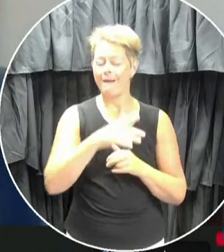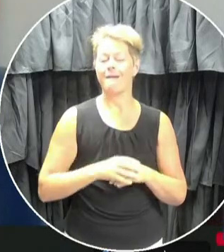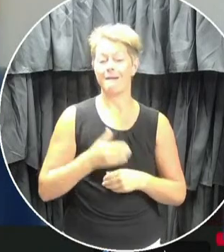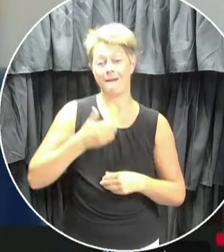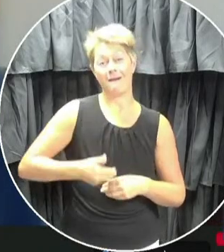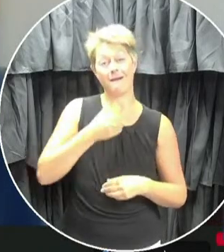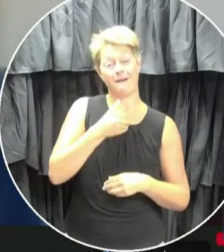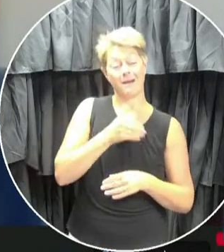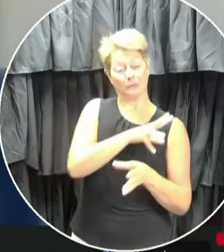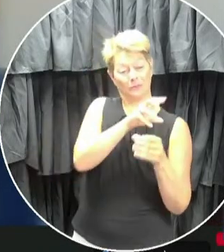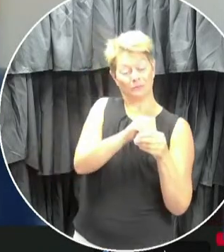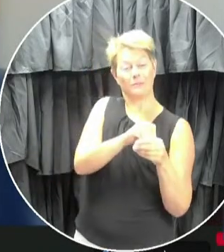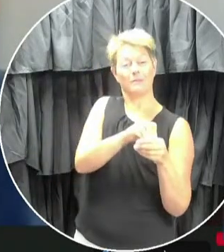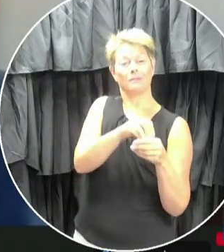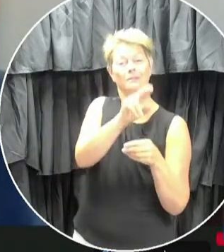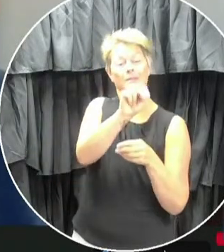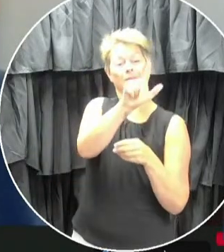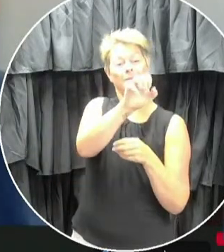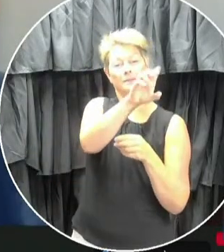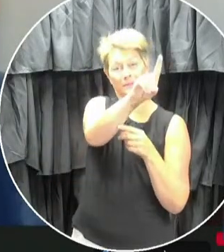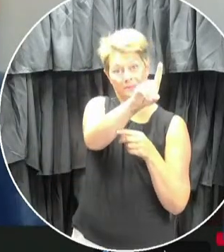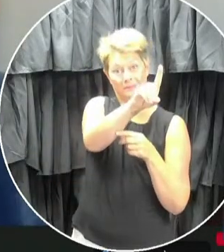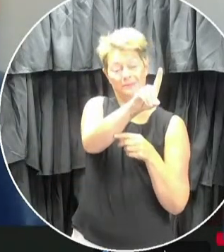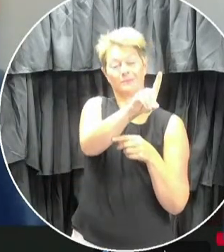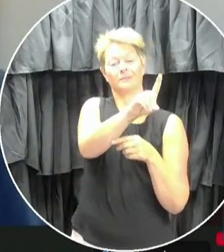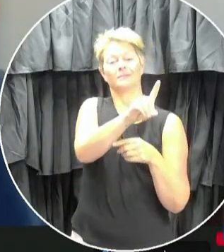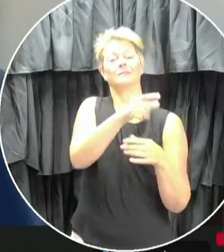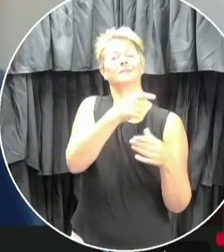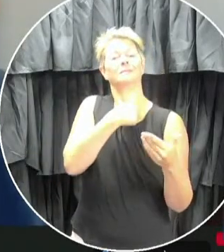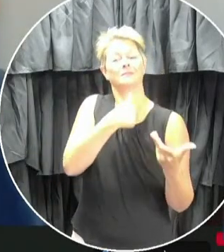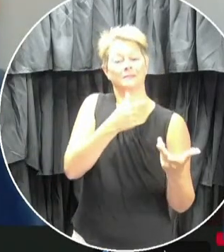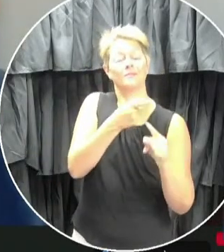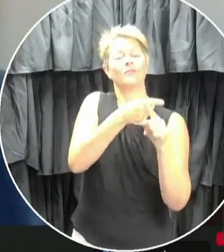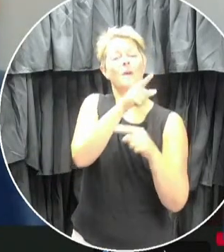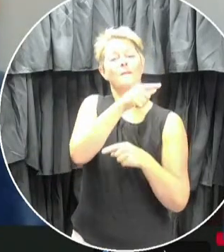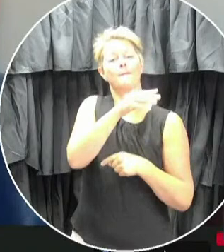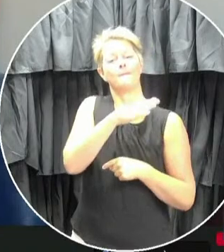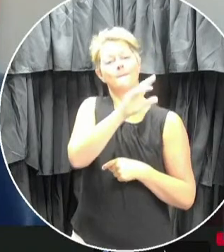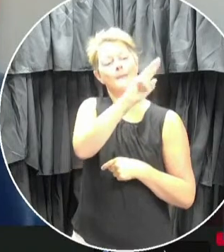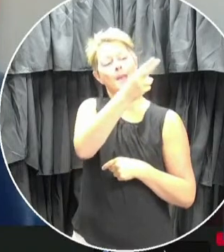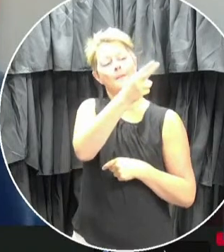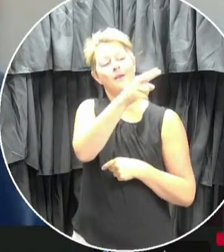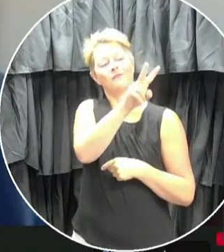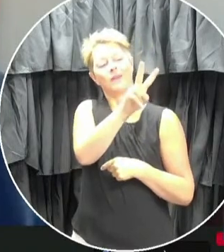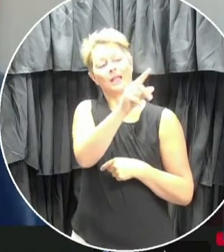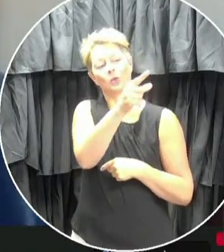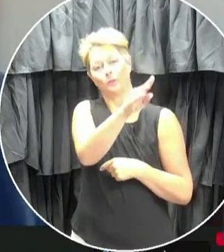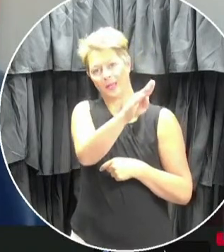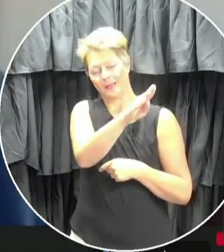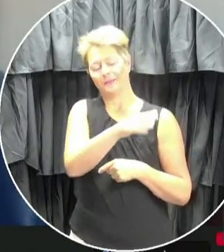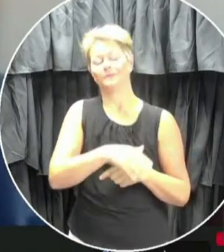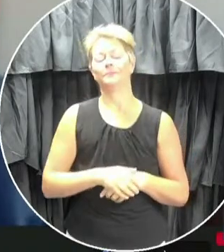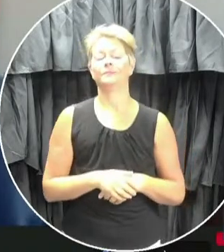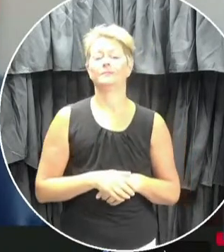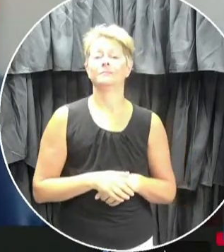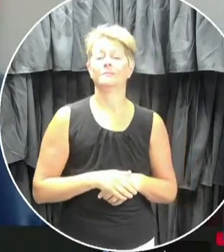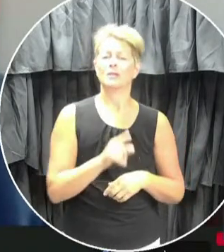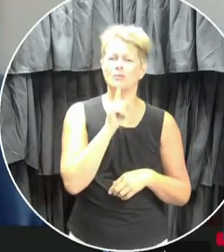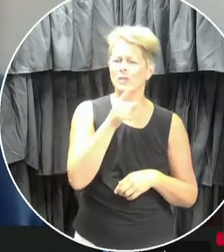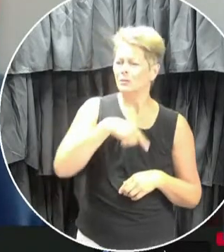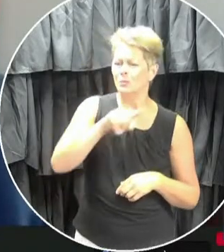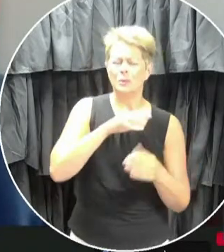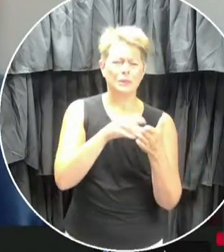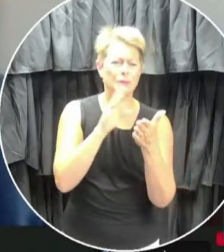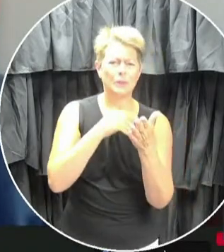of trustees of the Newfoundland Labrador English School District, and I'm tying in from Happy Valley Goose Bay. One thing we've learned over the past several months